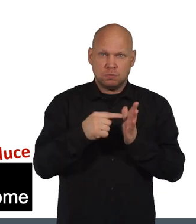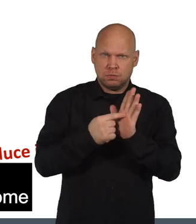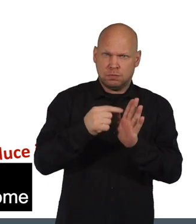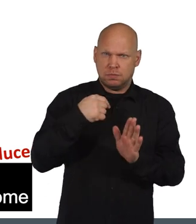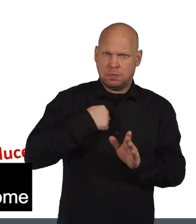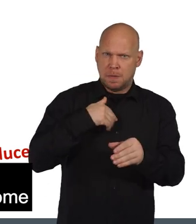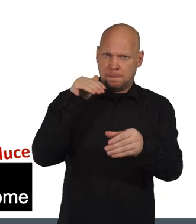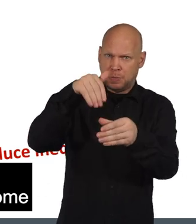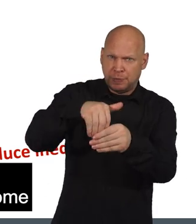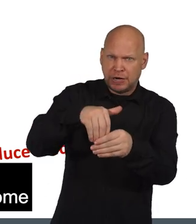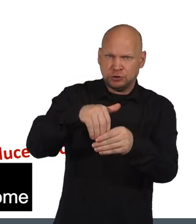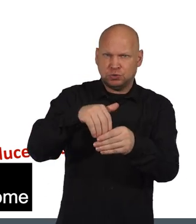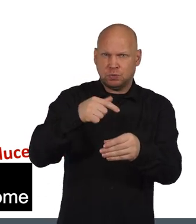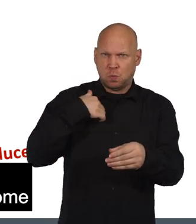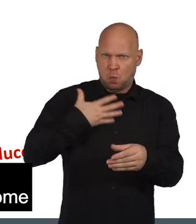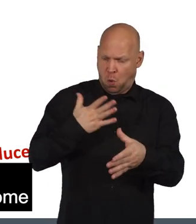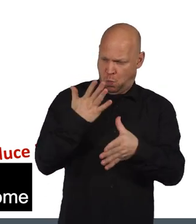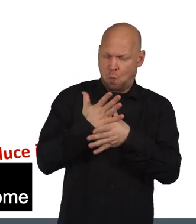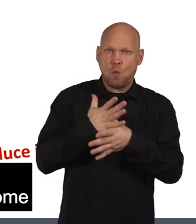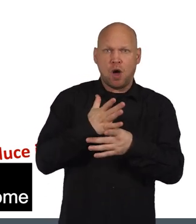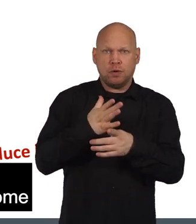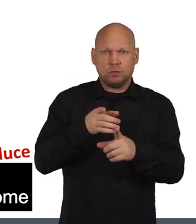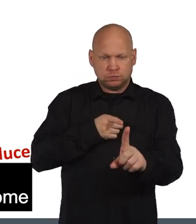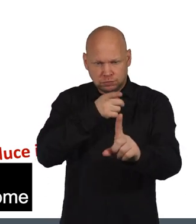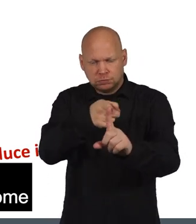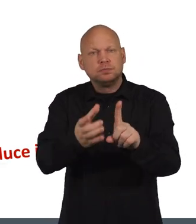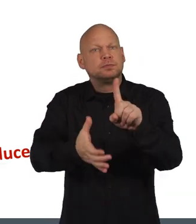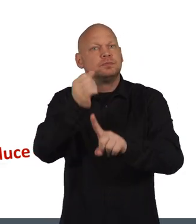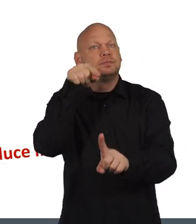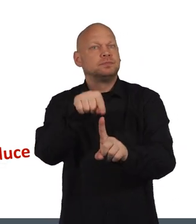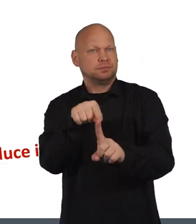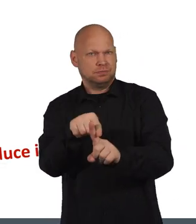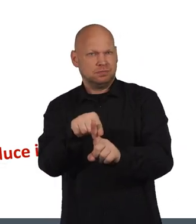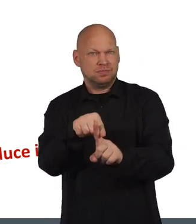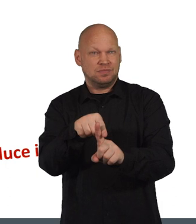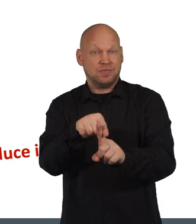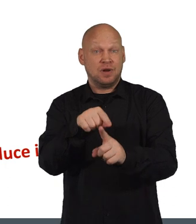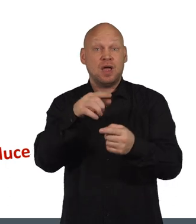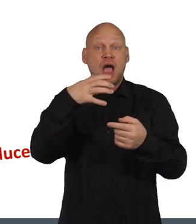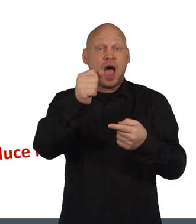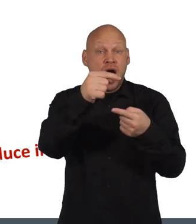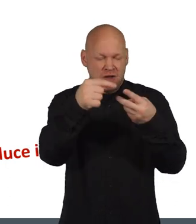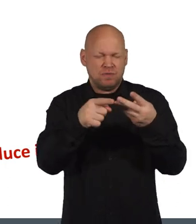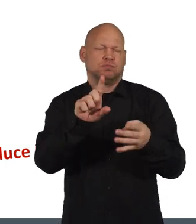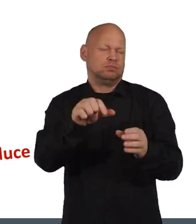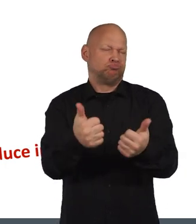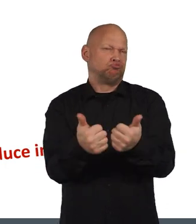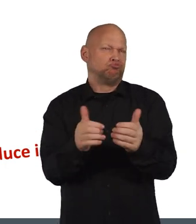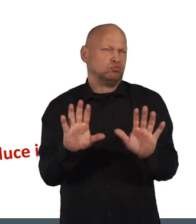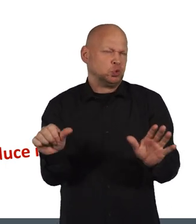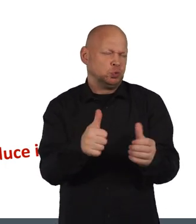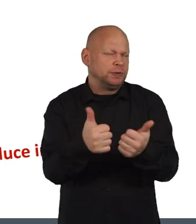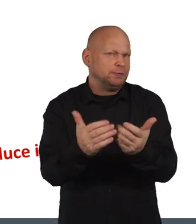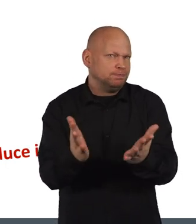as you show in your participation request that you want to work towards an outcome that fits with these, you should be okay.